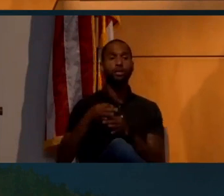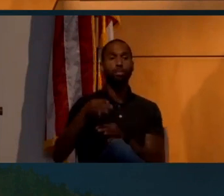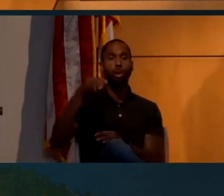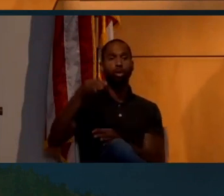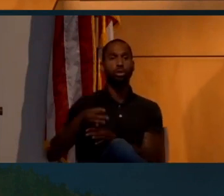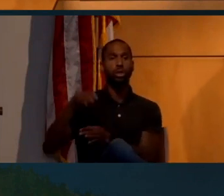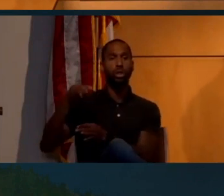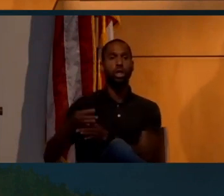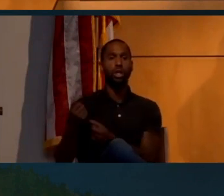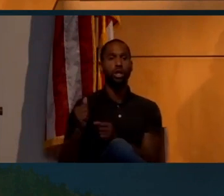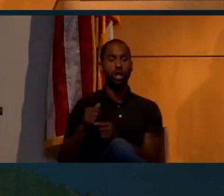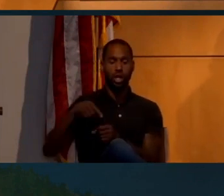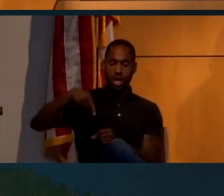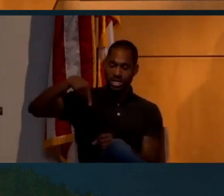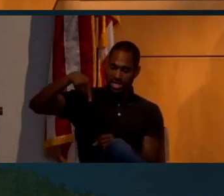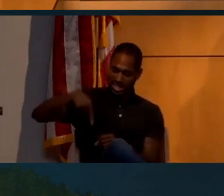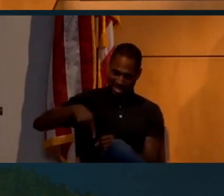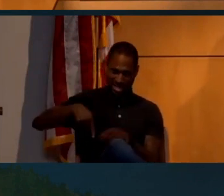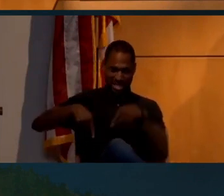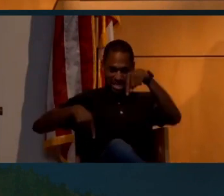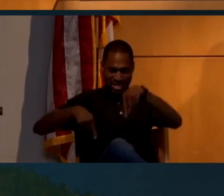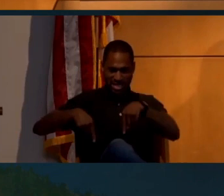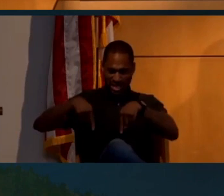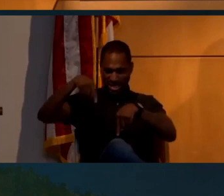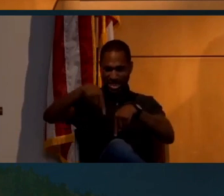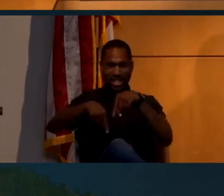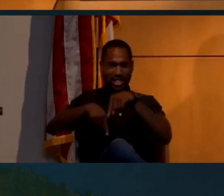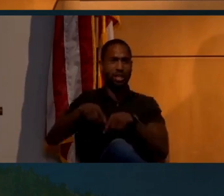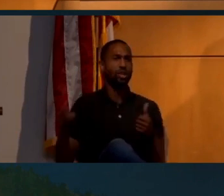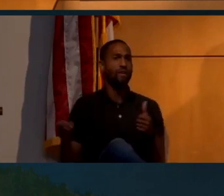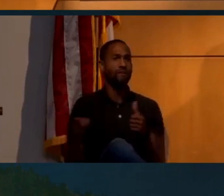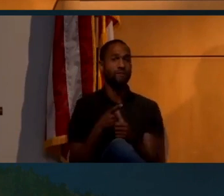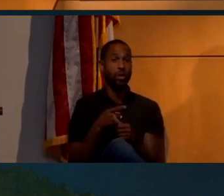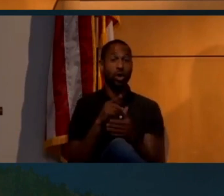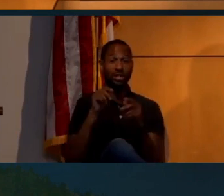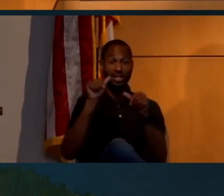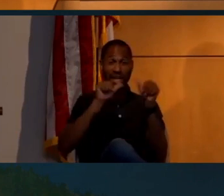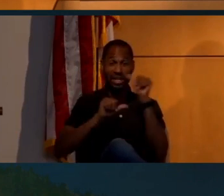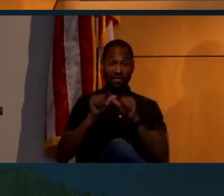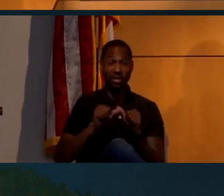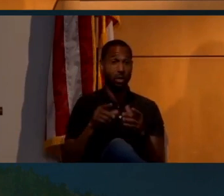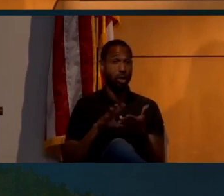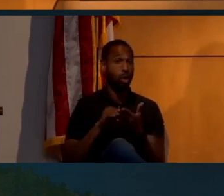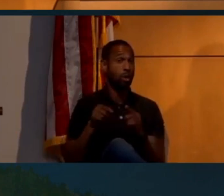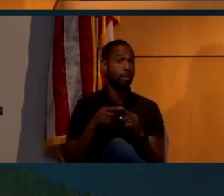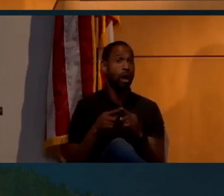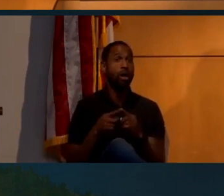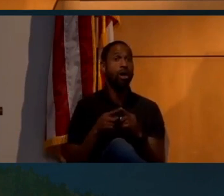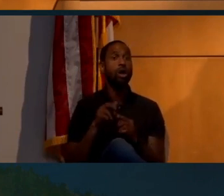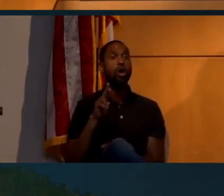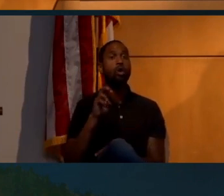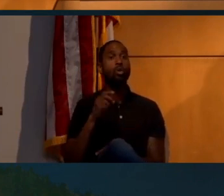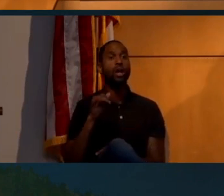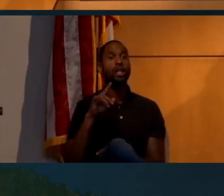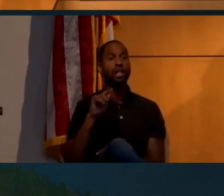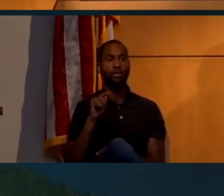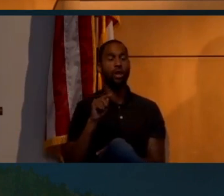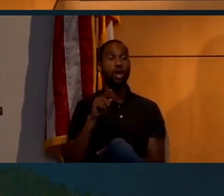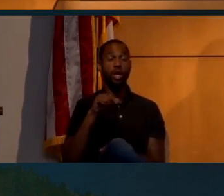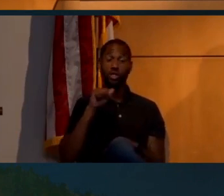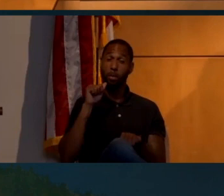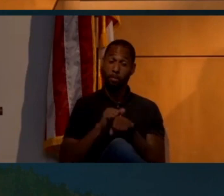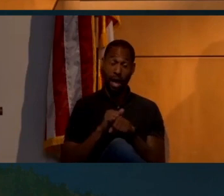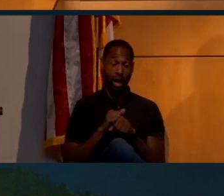that they tried to drive into the lunar surface. And it turns out that was one of the first scientific things we learned about the regolith is that it does not compact